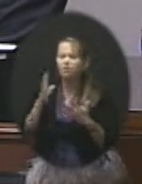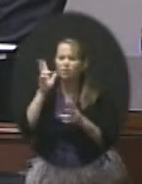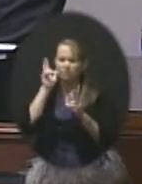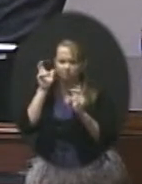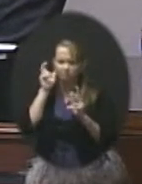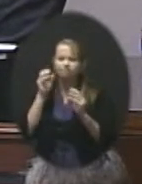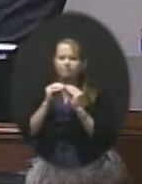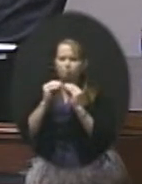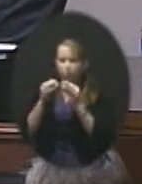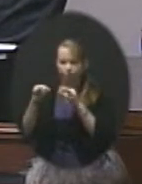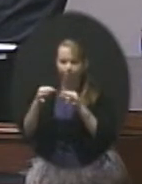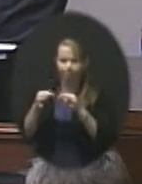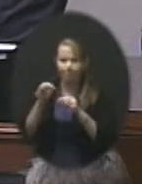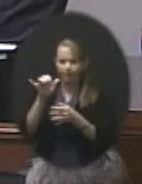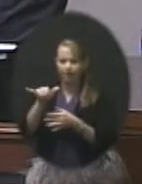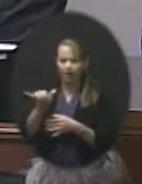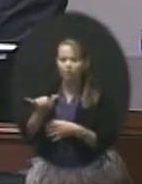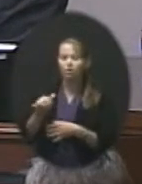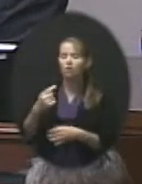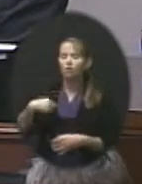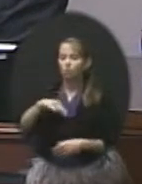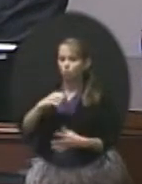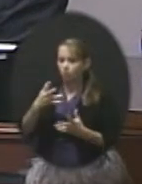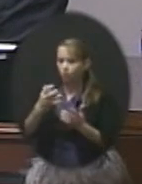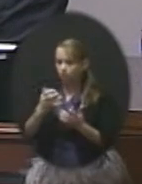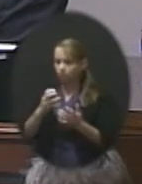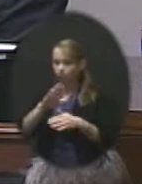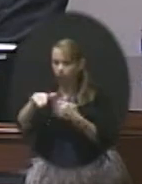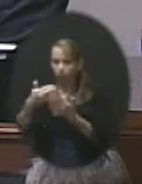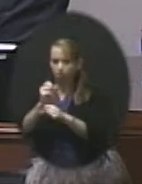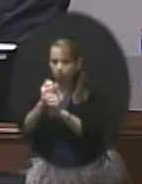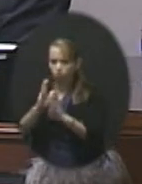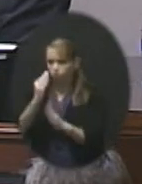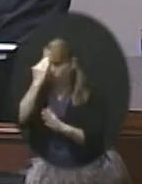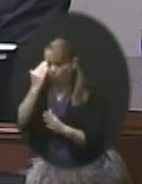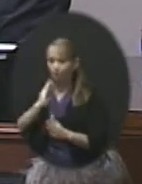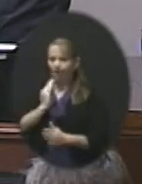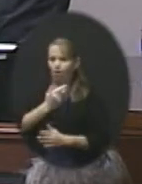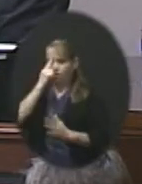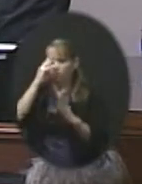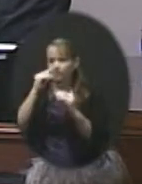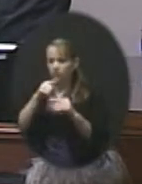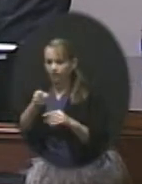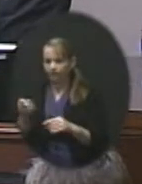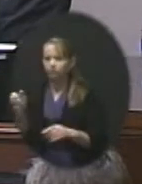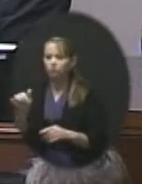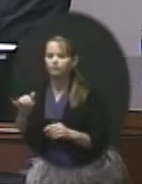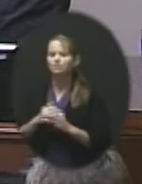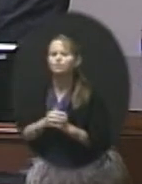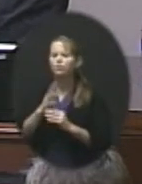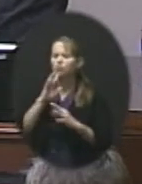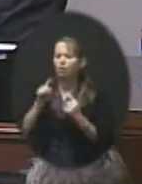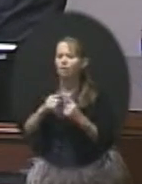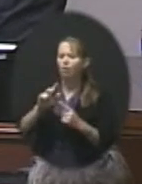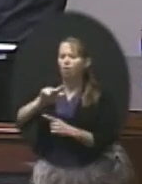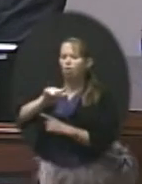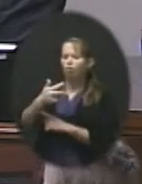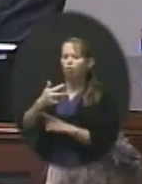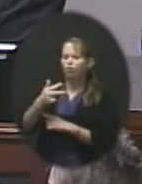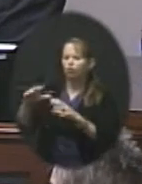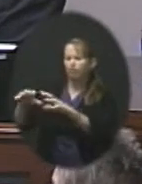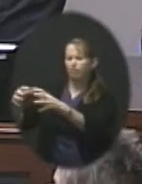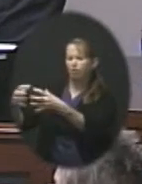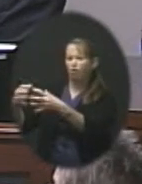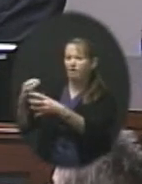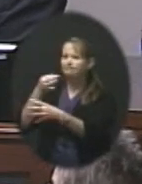little bit so that we know that our employees are aware of the expectations of them. I'd like to spend just a moment talking about third party expertise. There's so many things